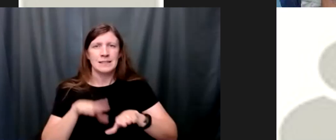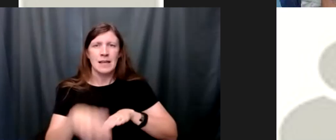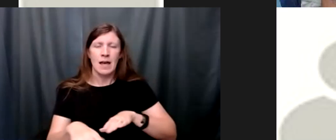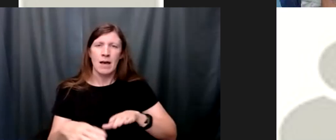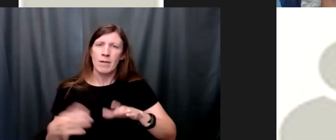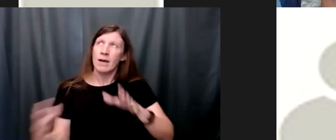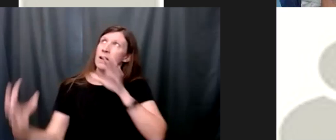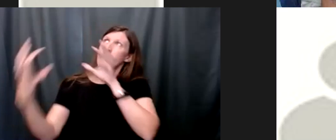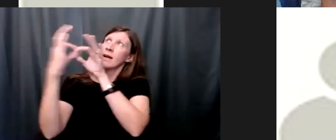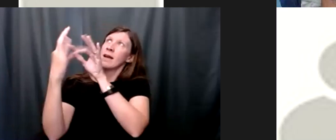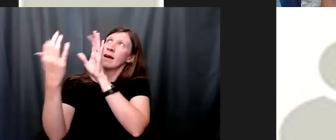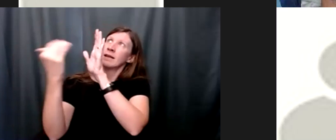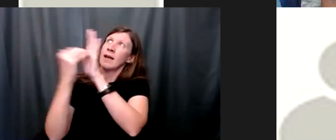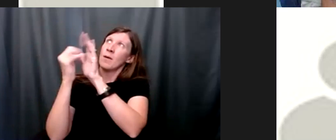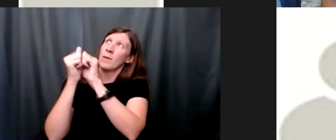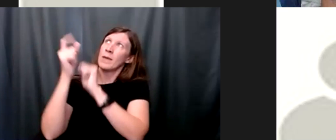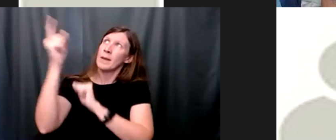as we listen to this